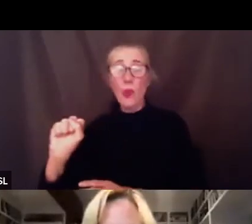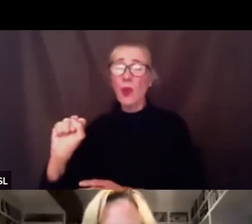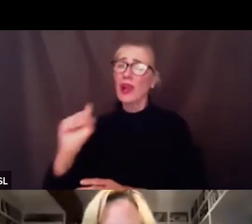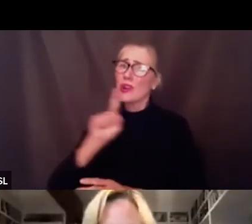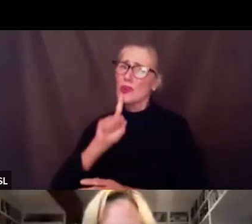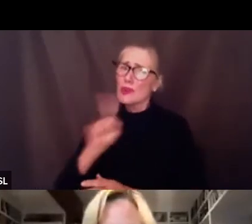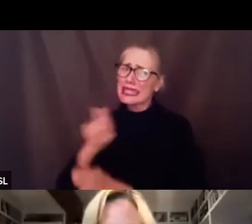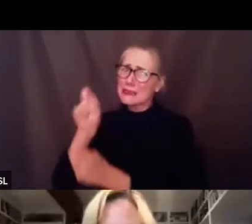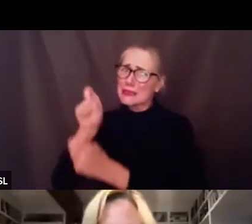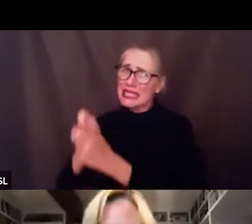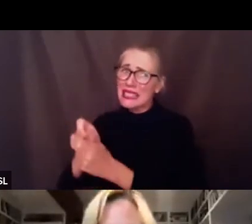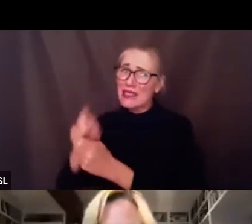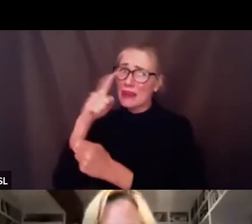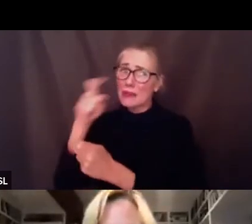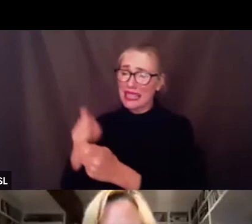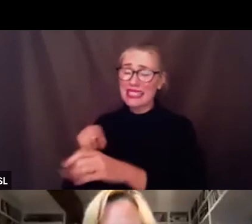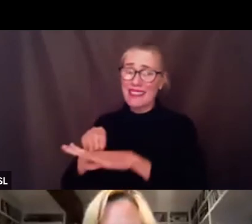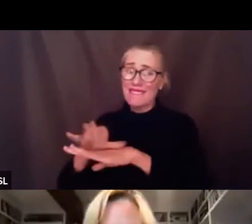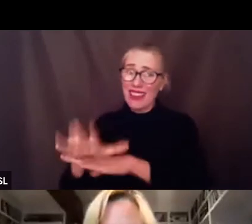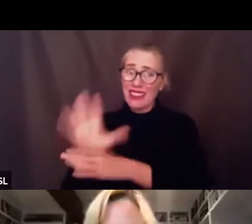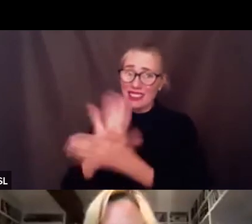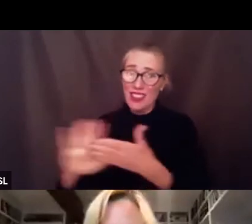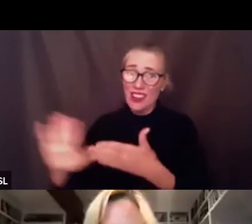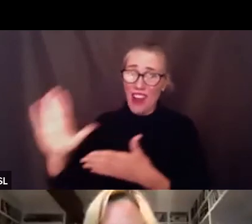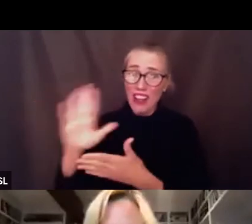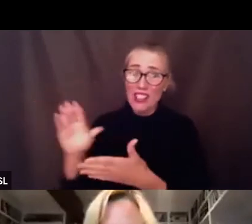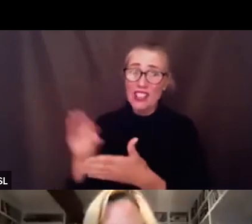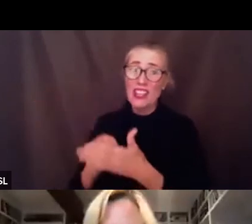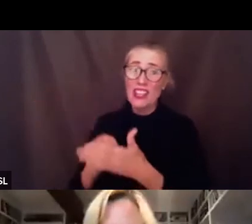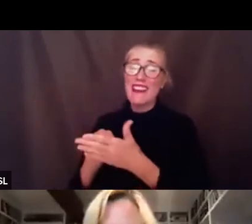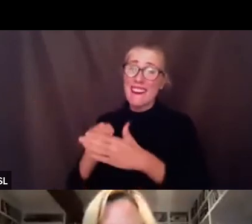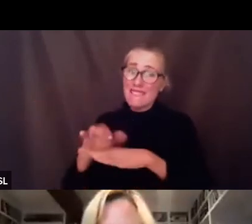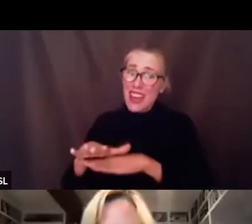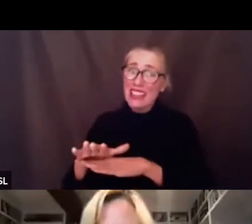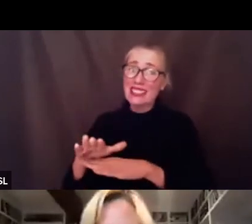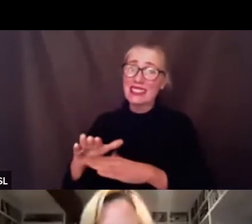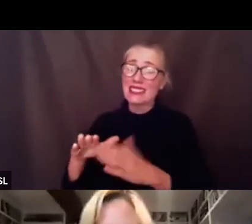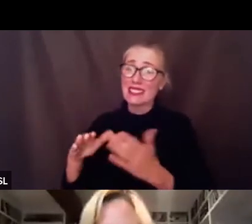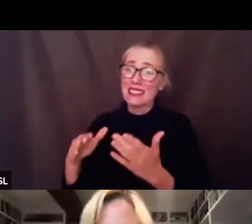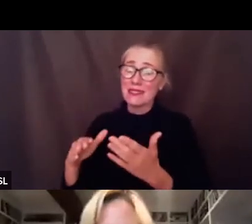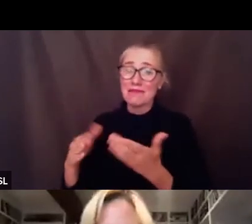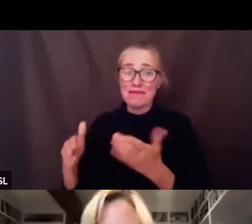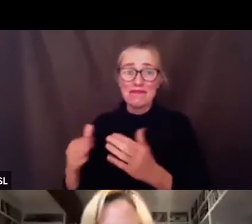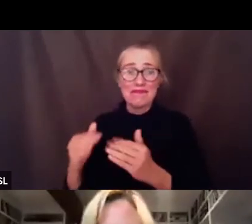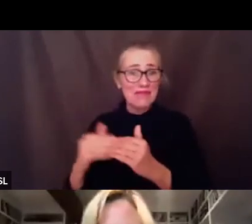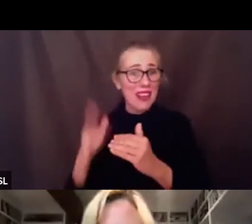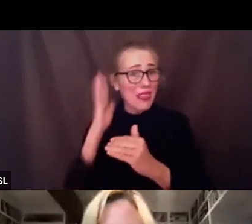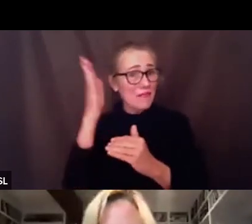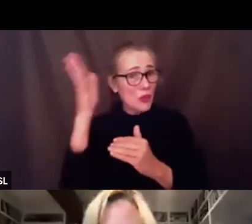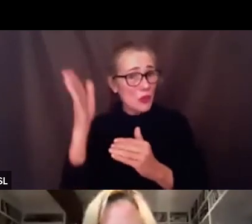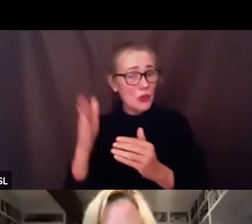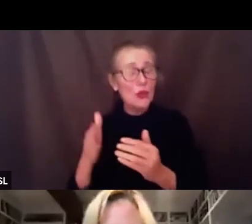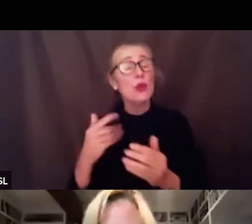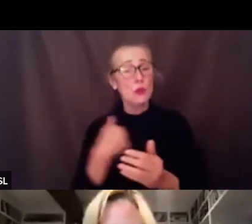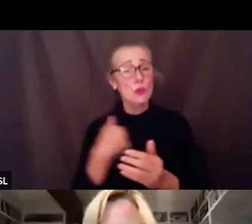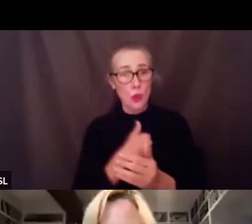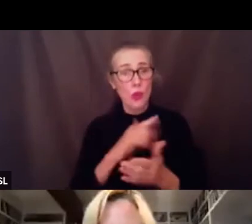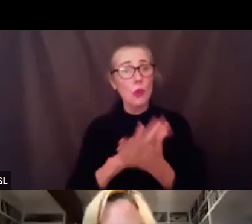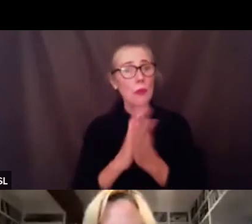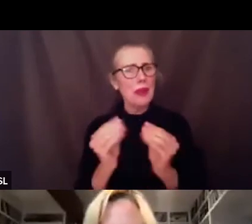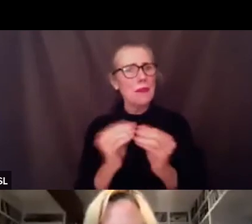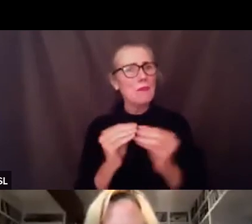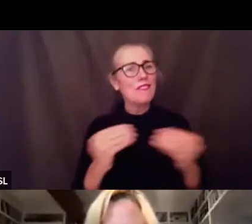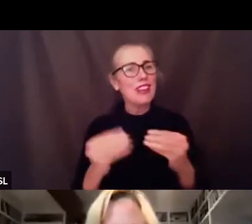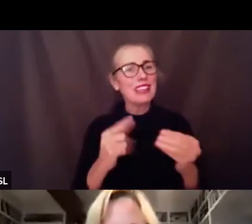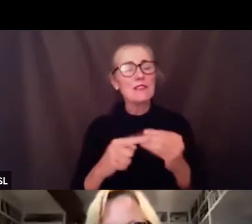maldonado brought up um so we will be exploring what some of those more creative options might look like but again it's not to